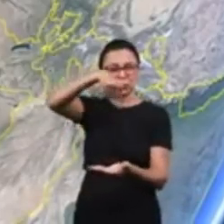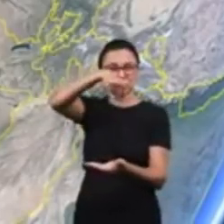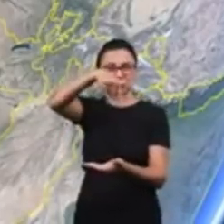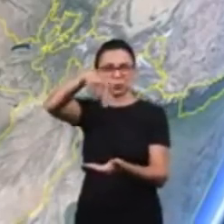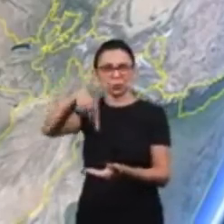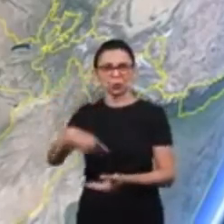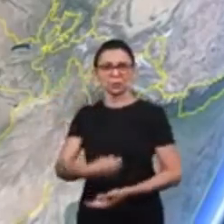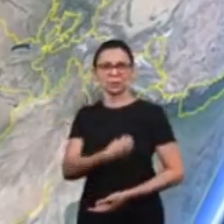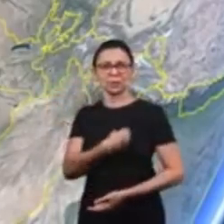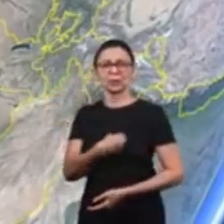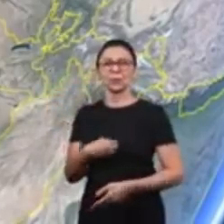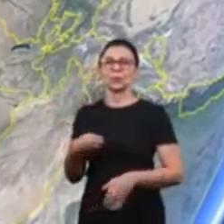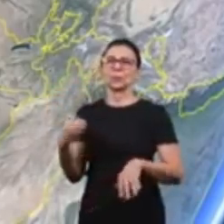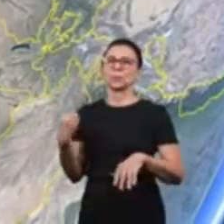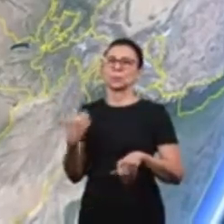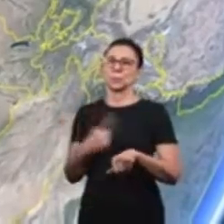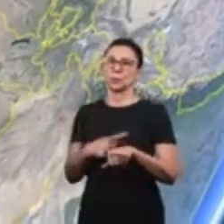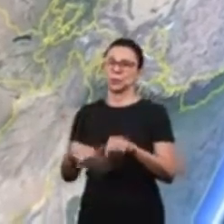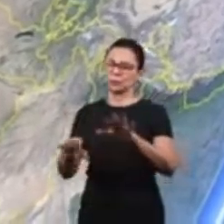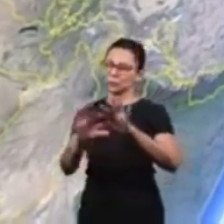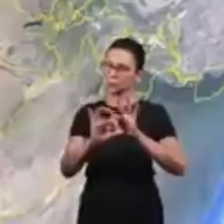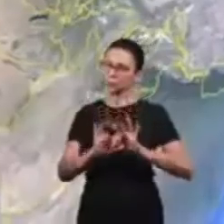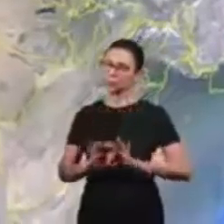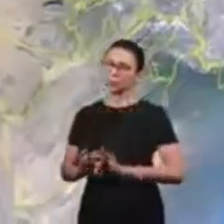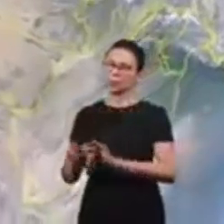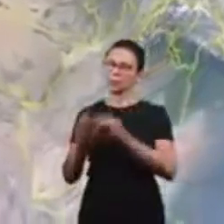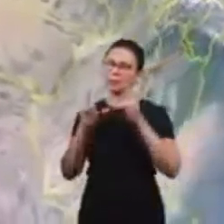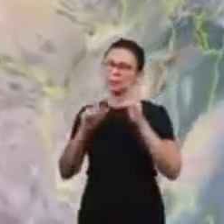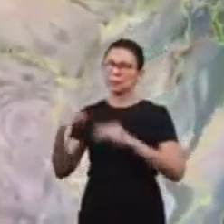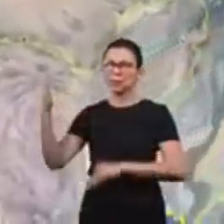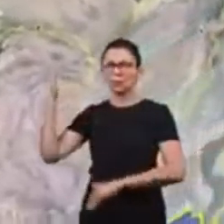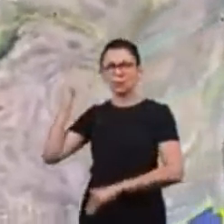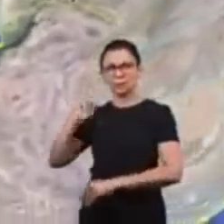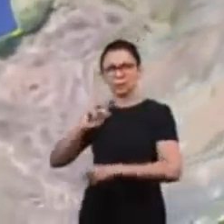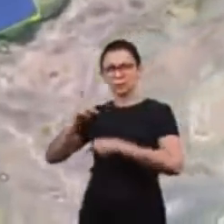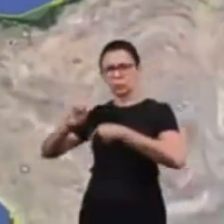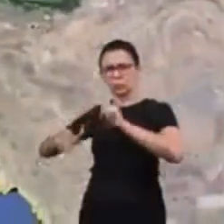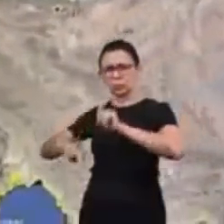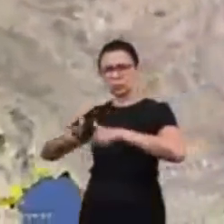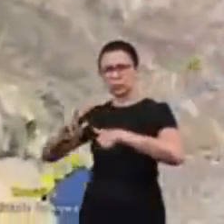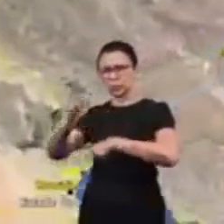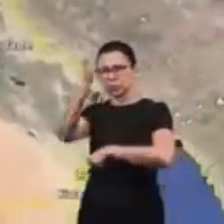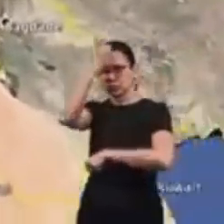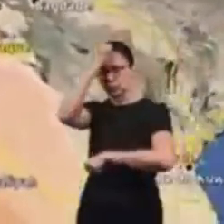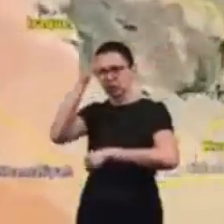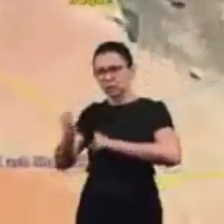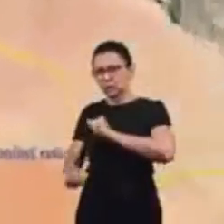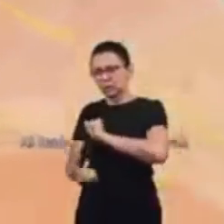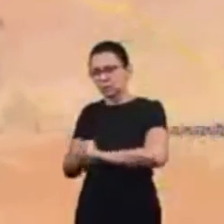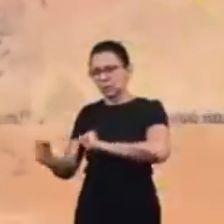by the everlasting gospel, and by the message of the soon return of the Lord Jesus.